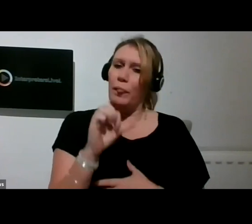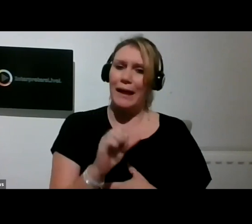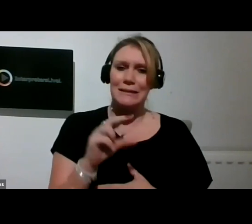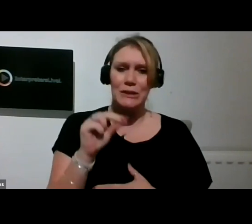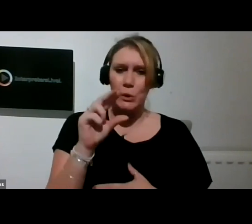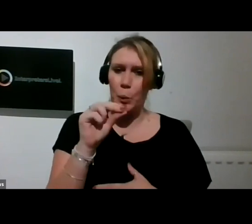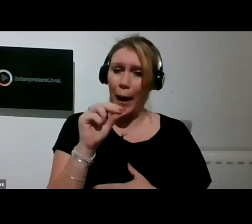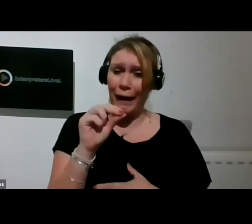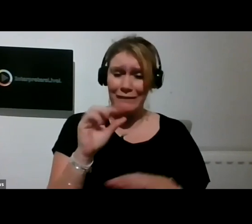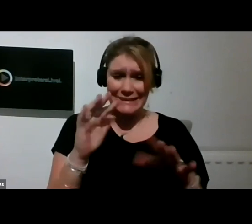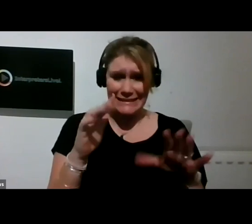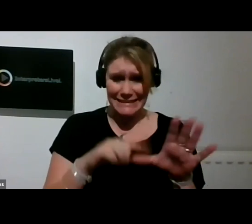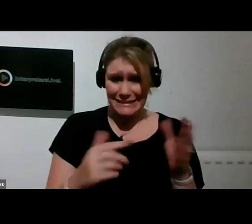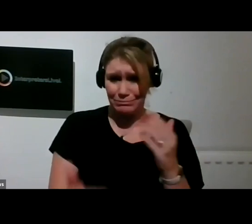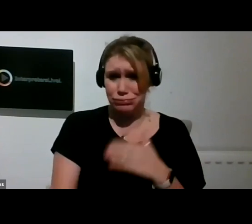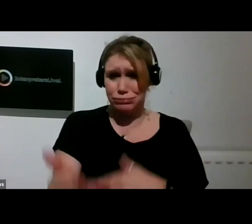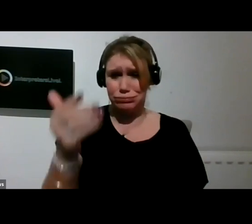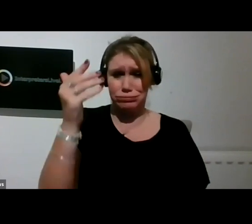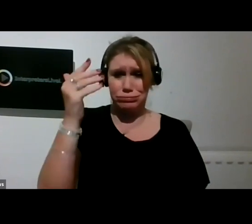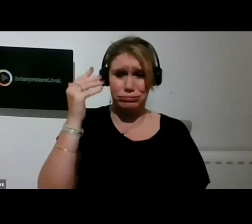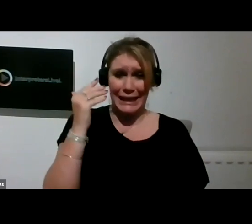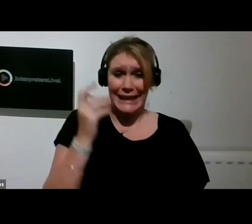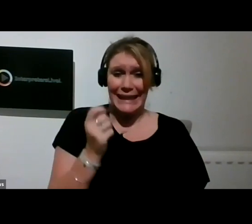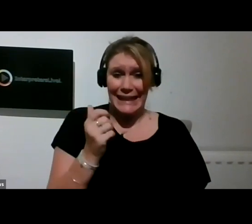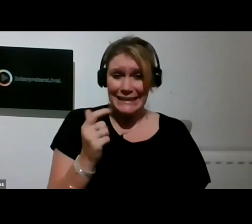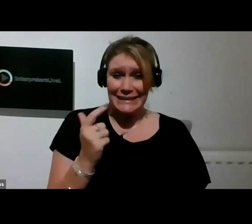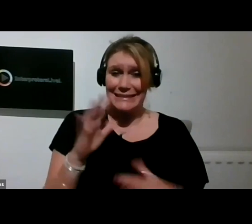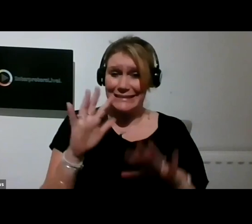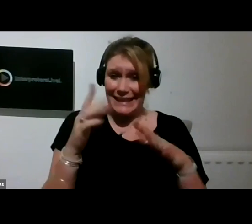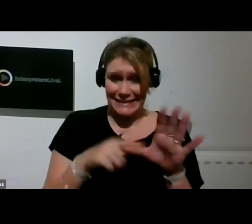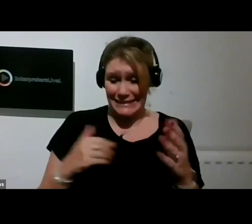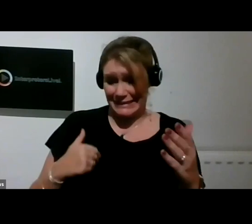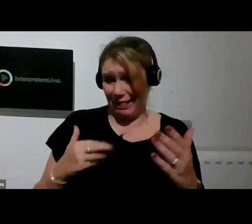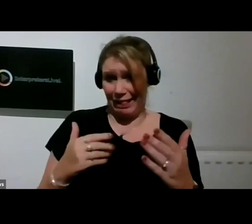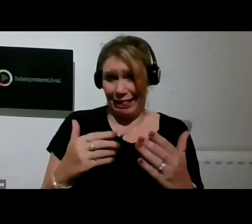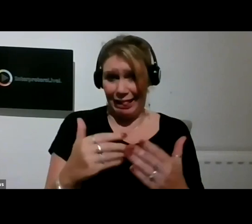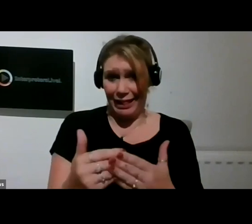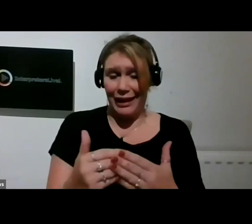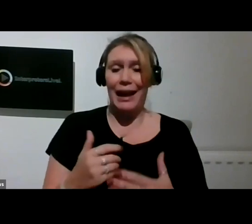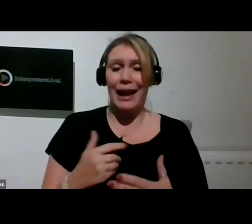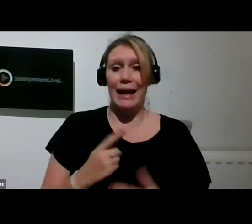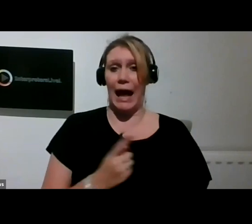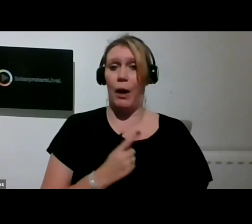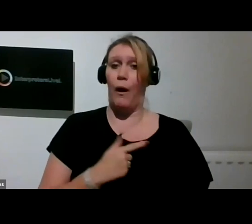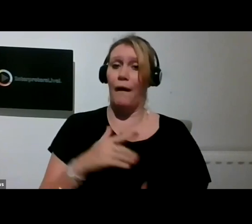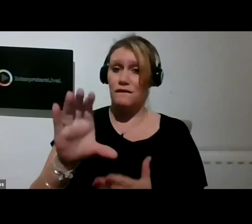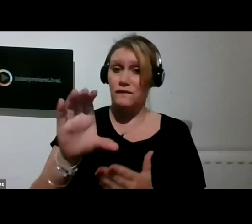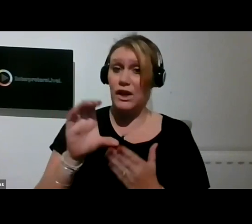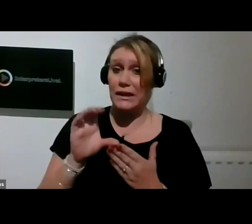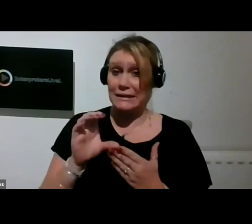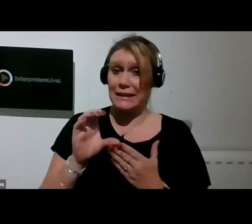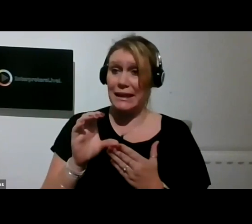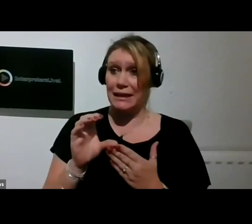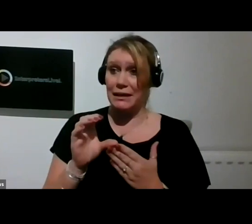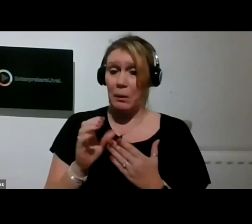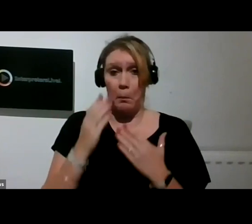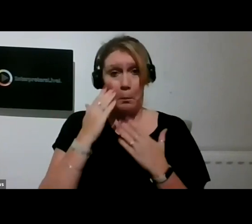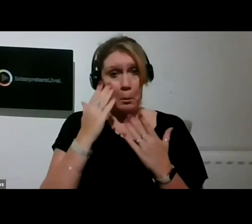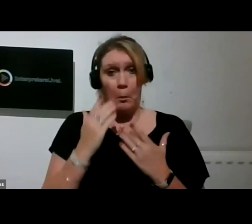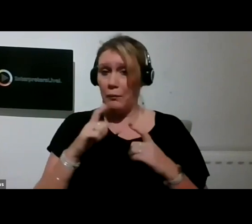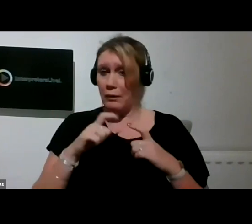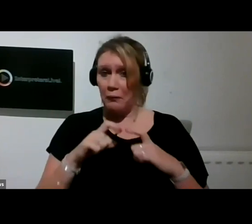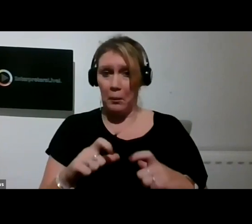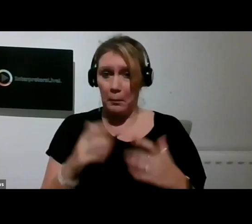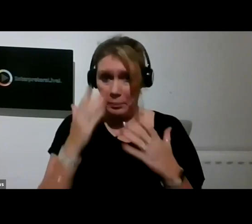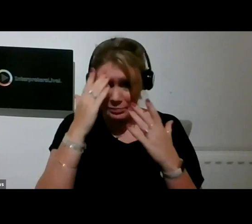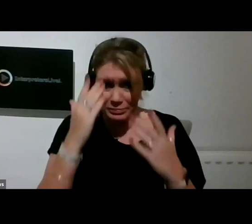still uncertain. Our own core funding becomes due for renewal with no certainty that it will be continued. As